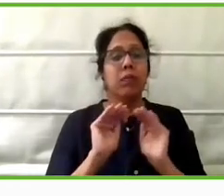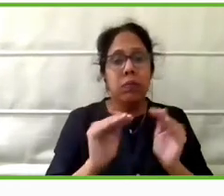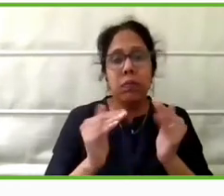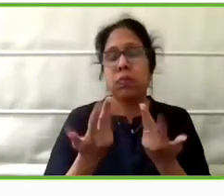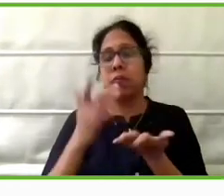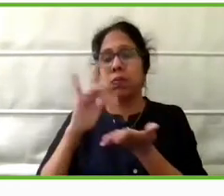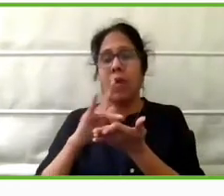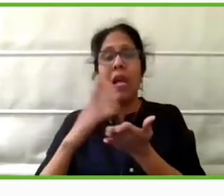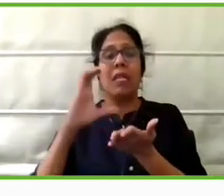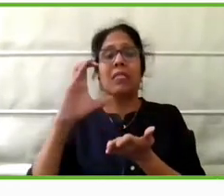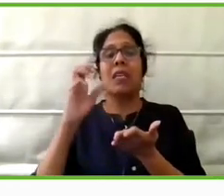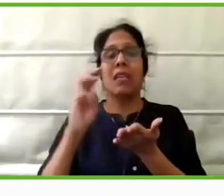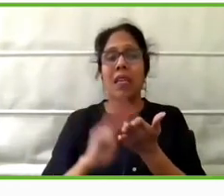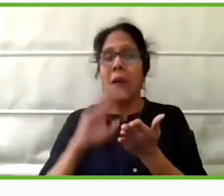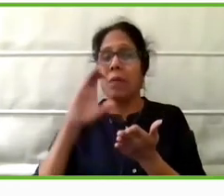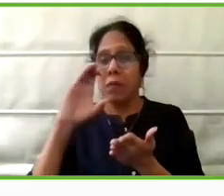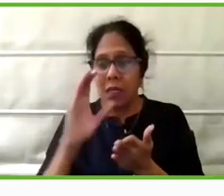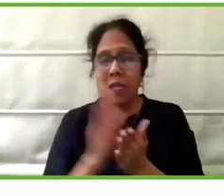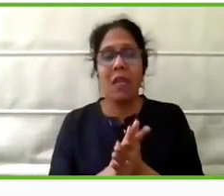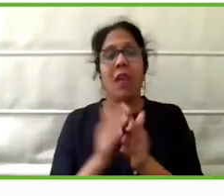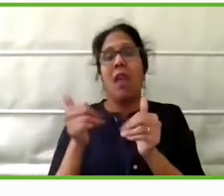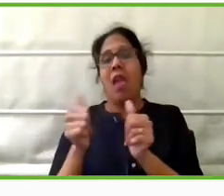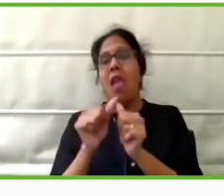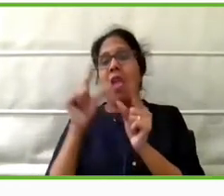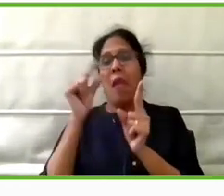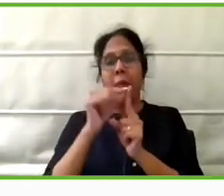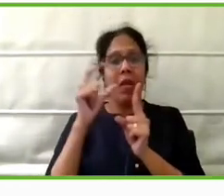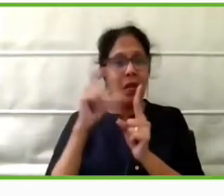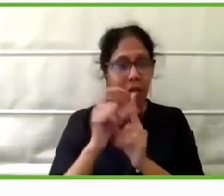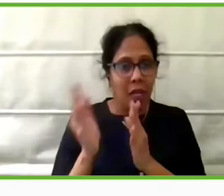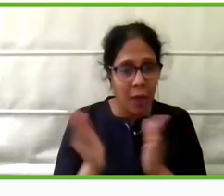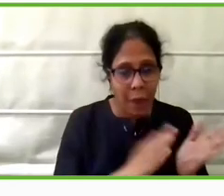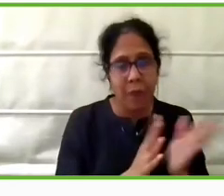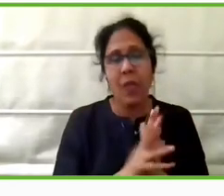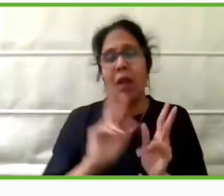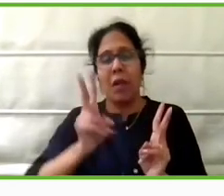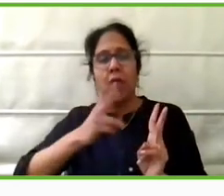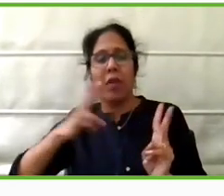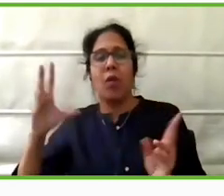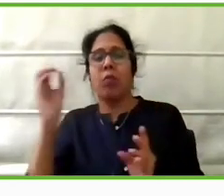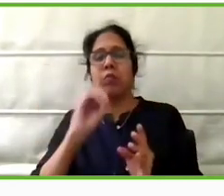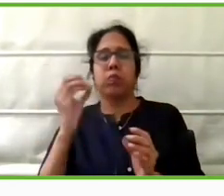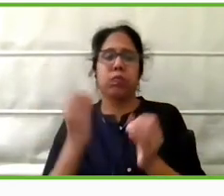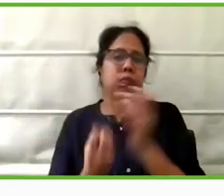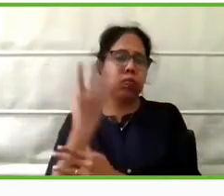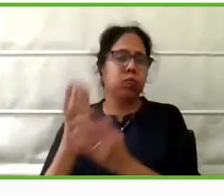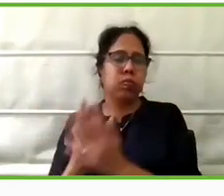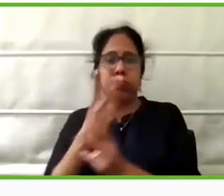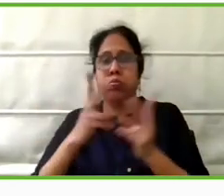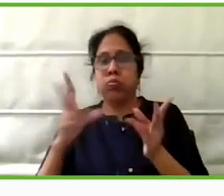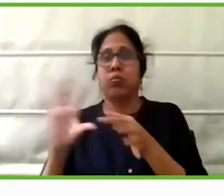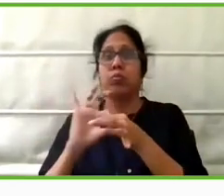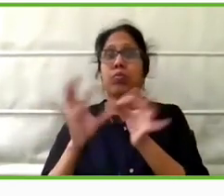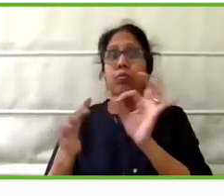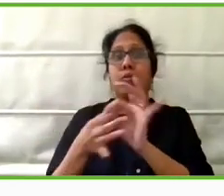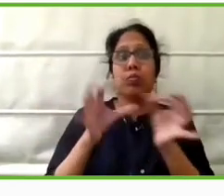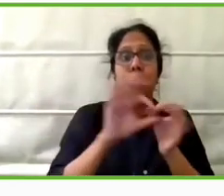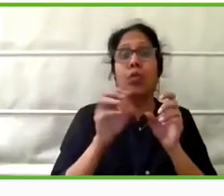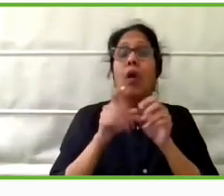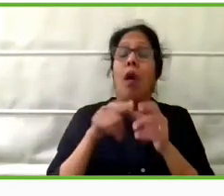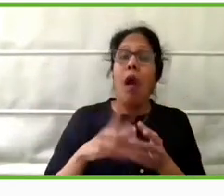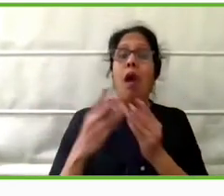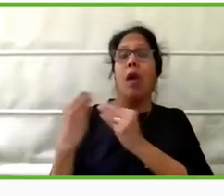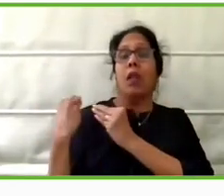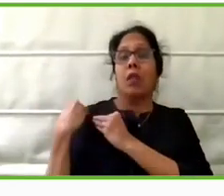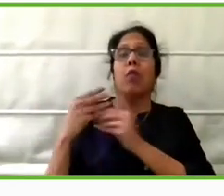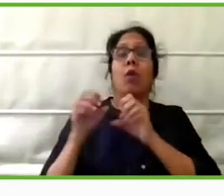for People with Disabilities, Spinal Foundation, Amar Seva Sangam, a number of partners, dissemination partners who helped